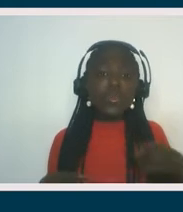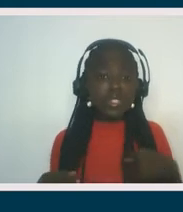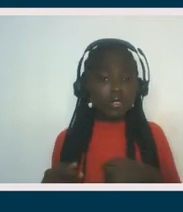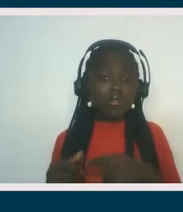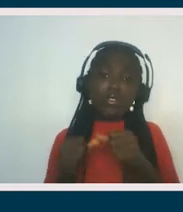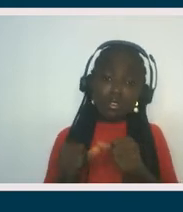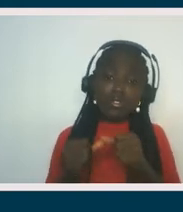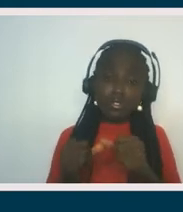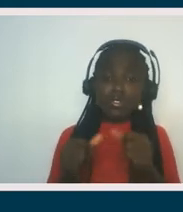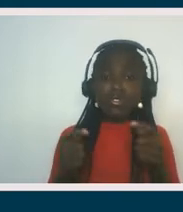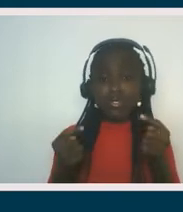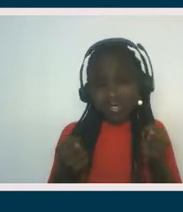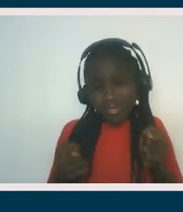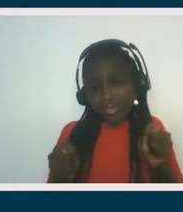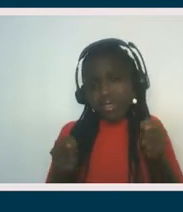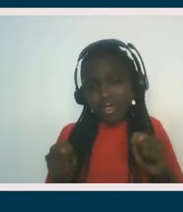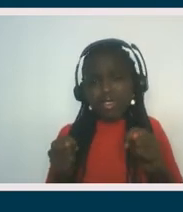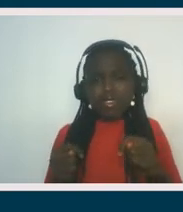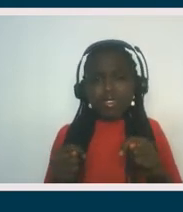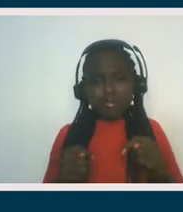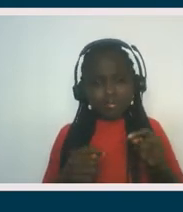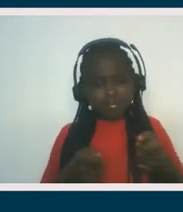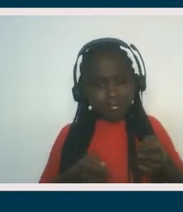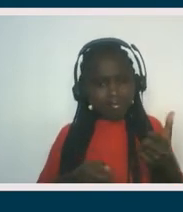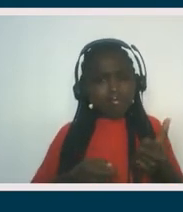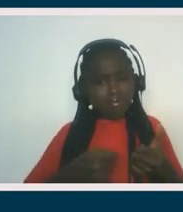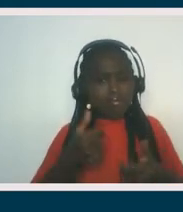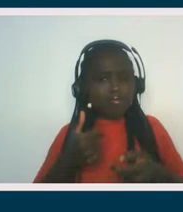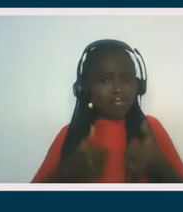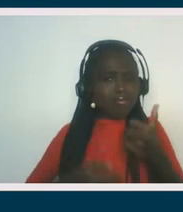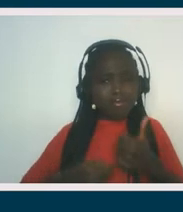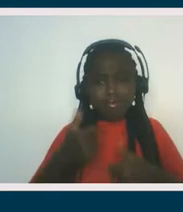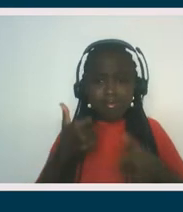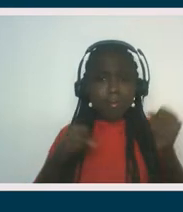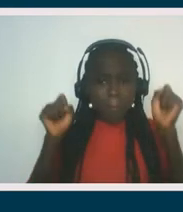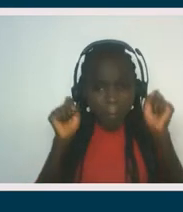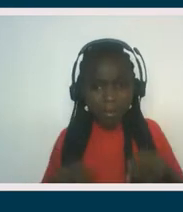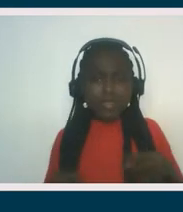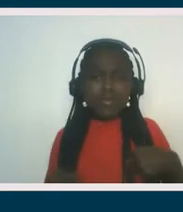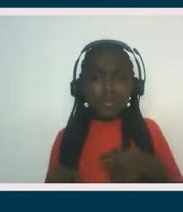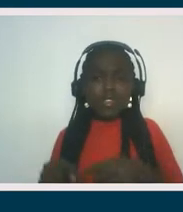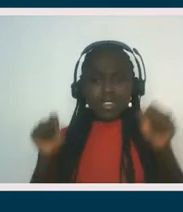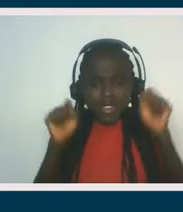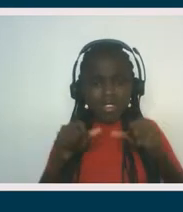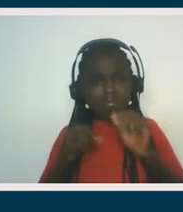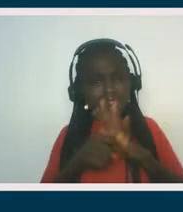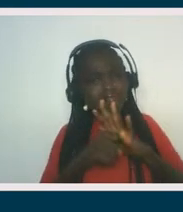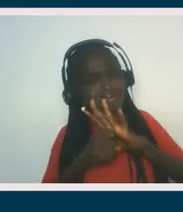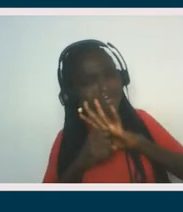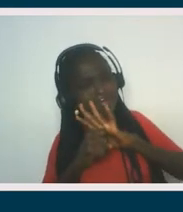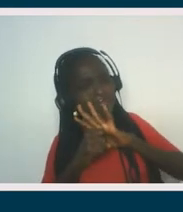even exist and interface on this, in this dimension. And so for me, these conversations are really important